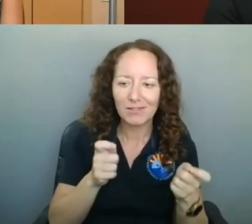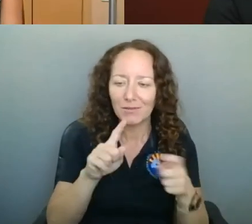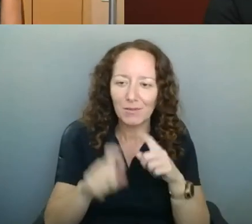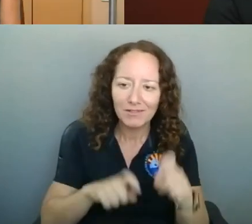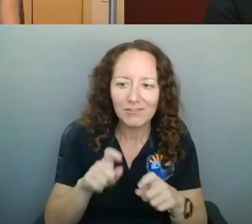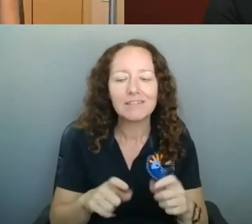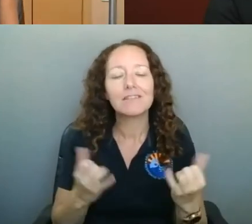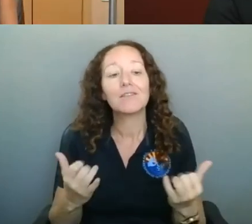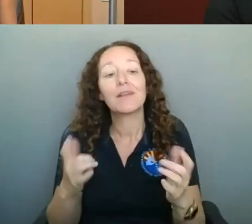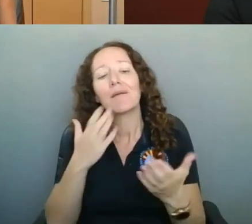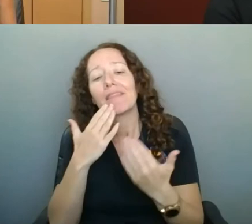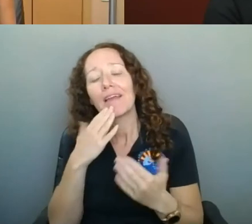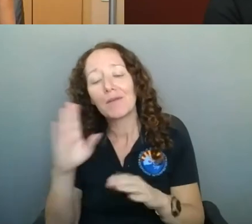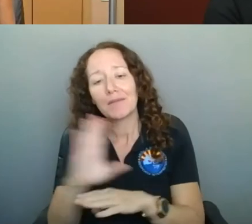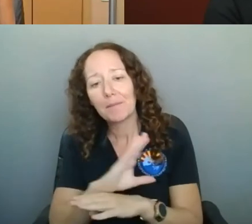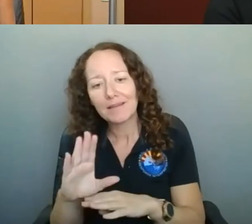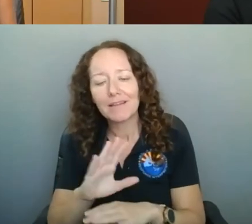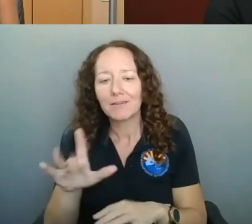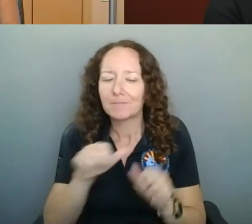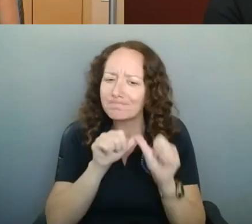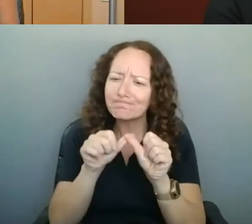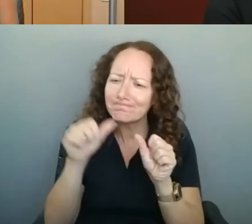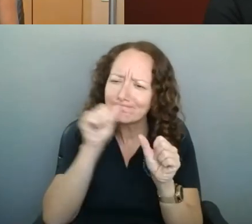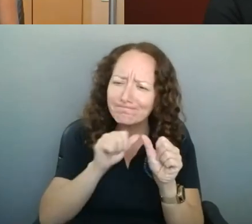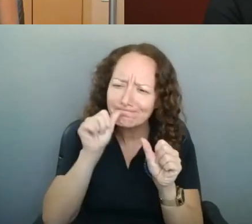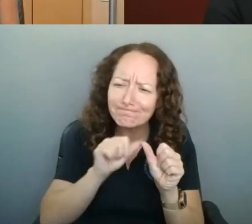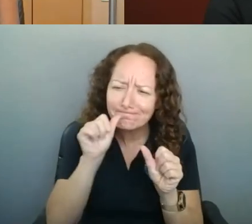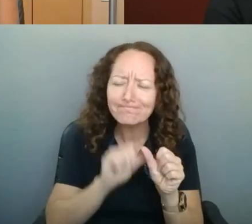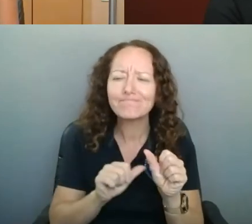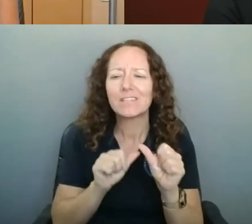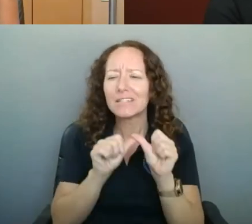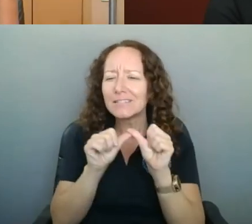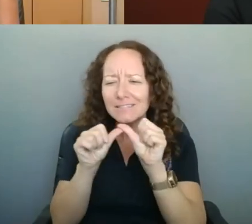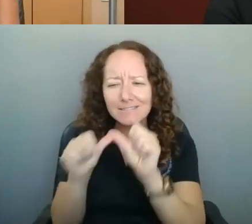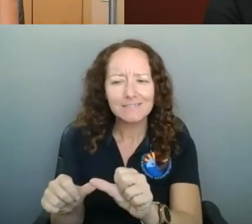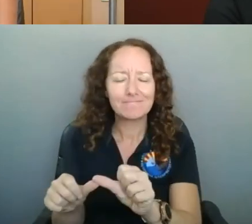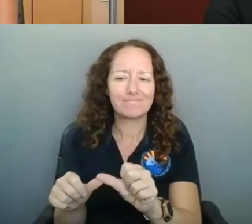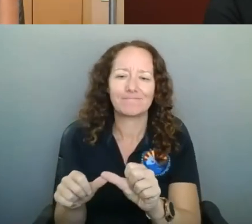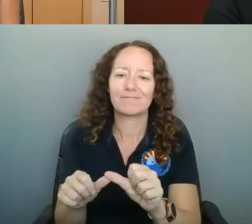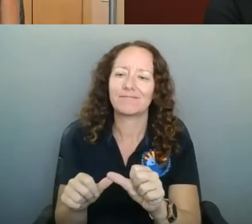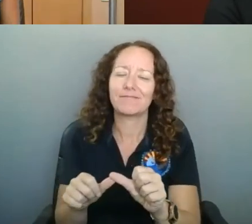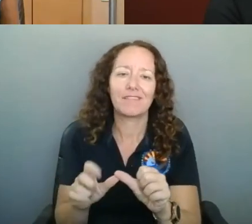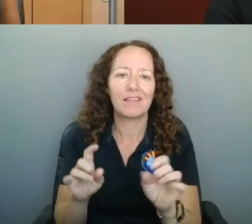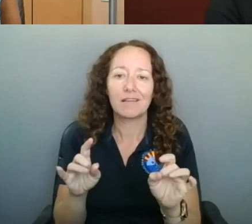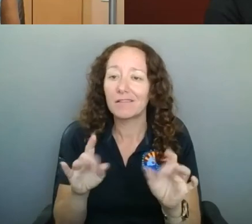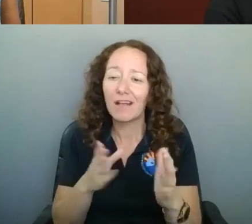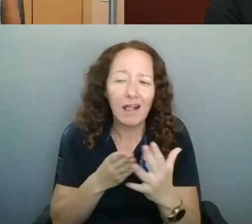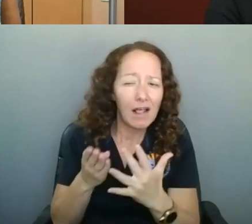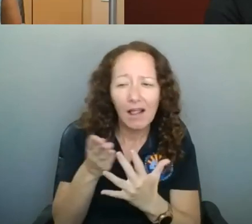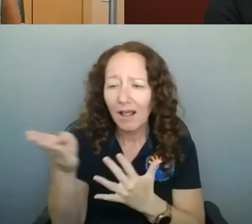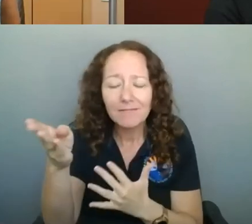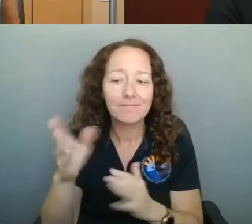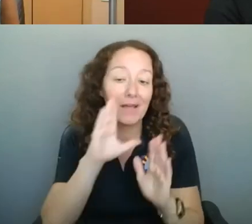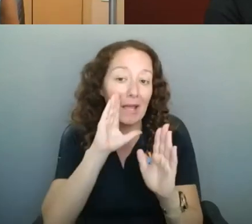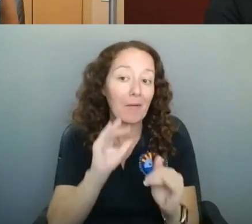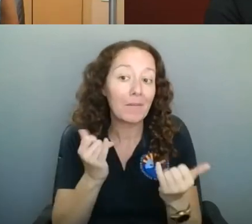your resilience and your patience and, you know, weathering the storm. And we're hopeful that we're seeing the end of